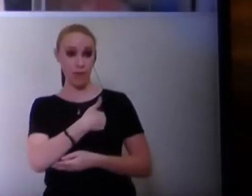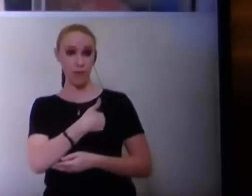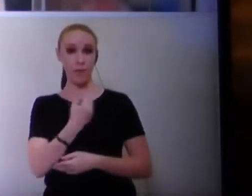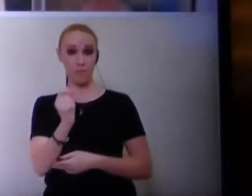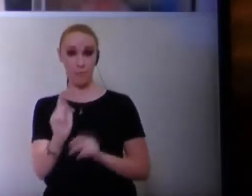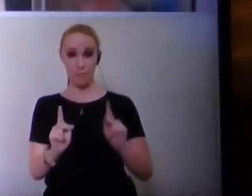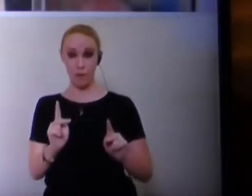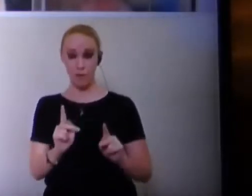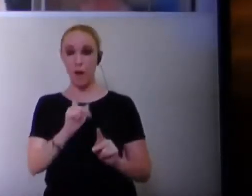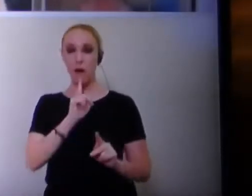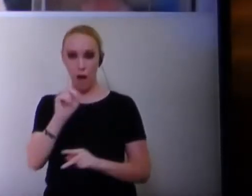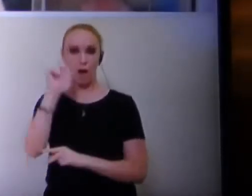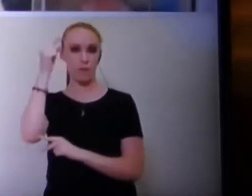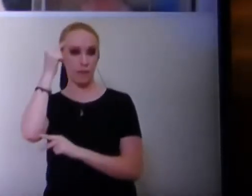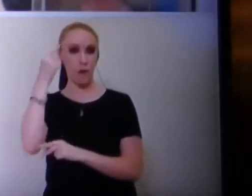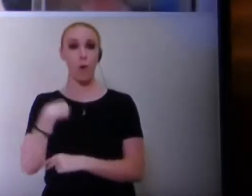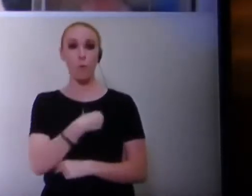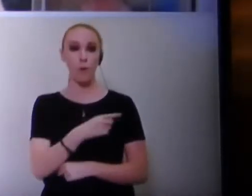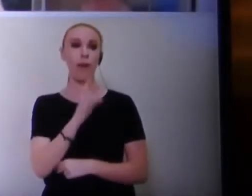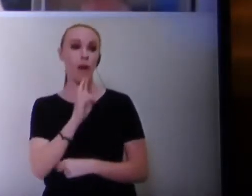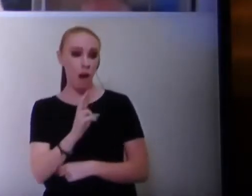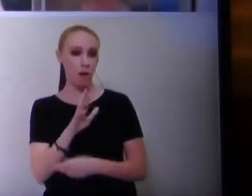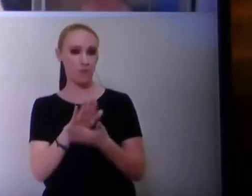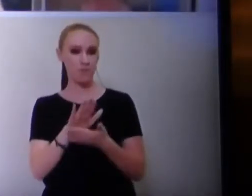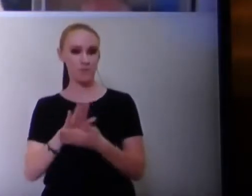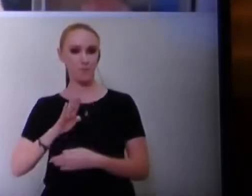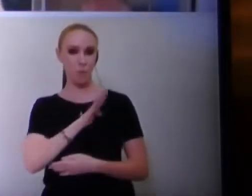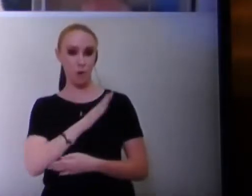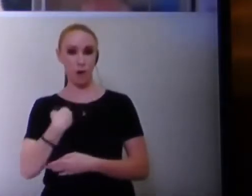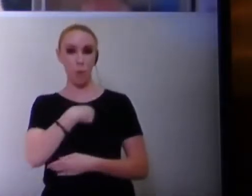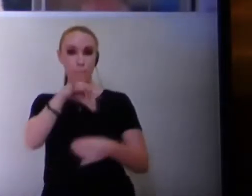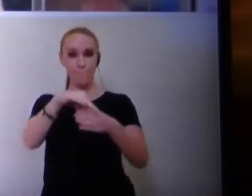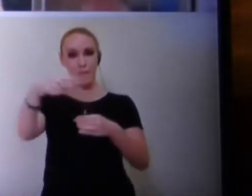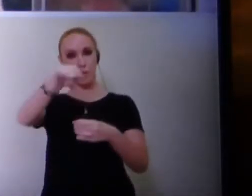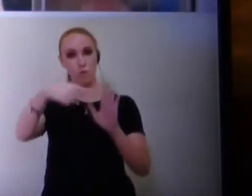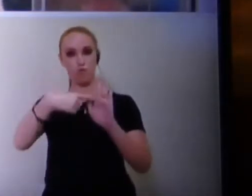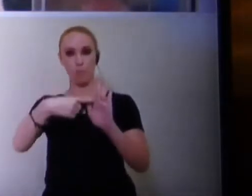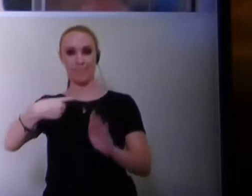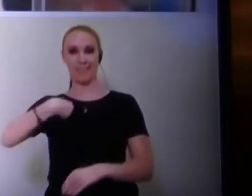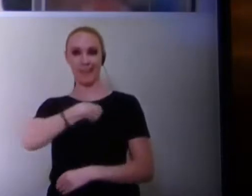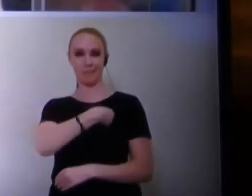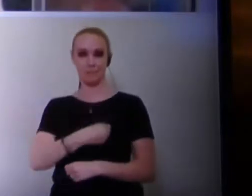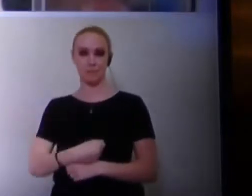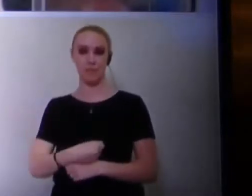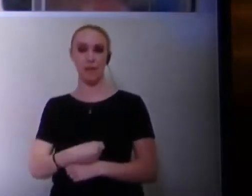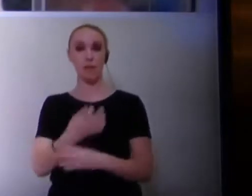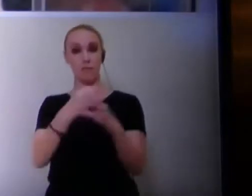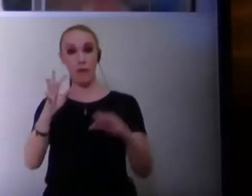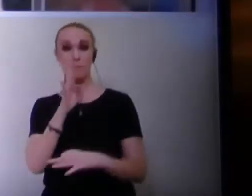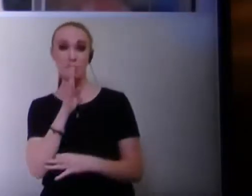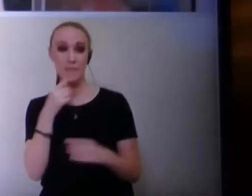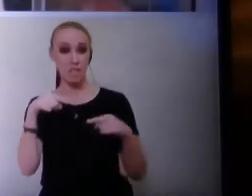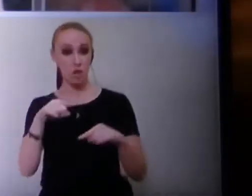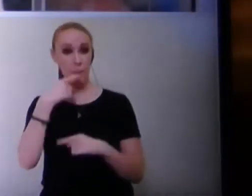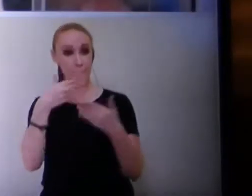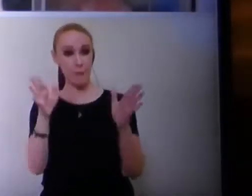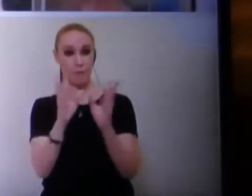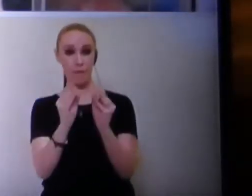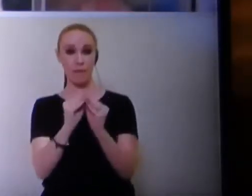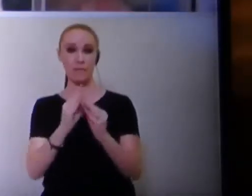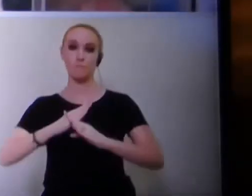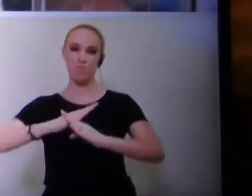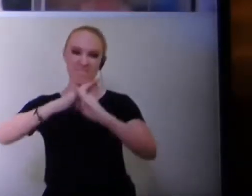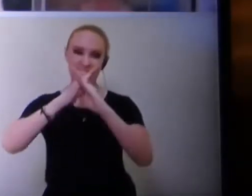We are the school board, as you are elected to represent us. The public's freedom of speech during public meetings is vigorously protected by both the U.S.